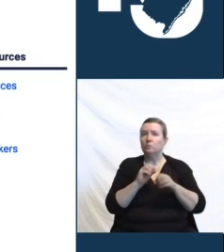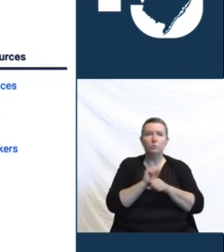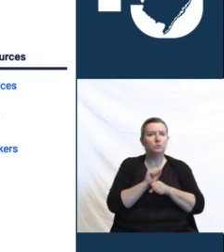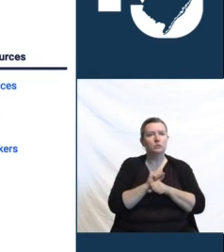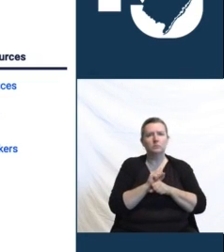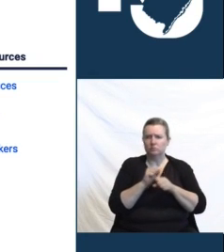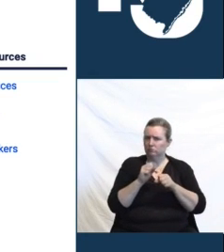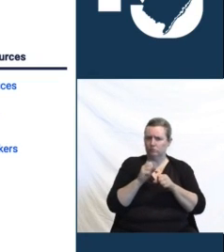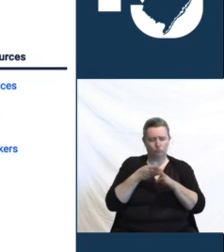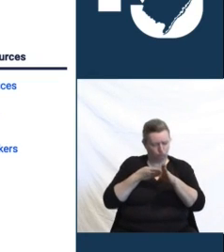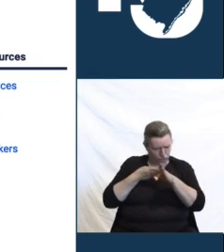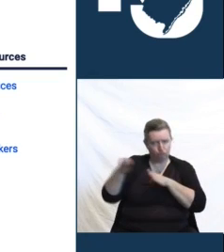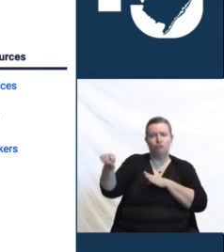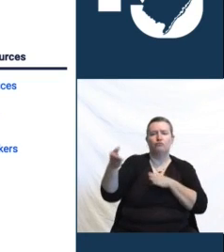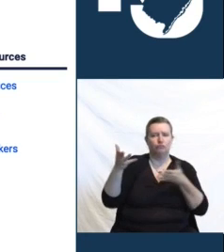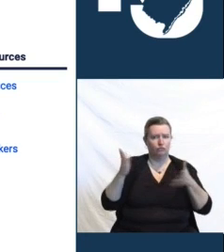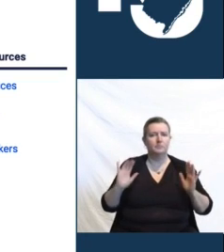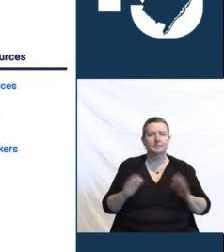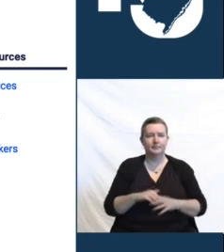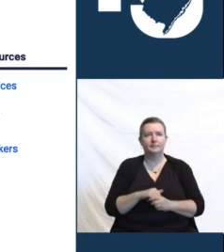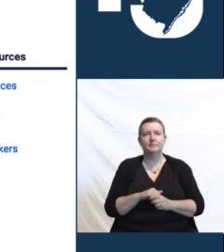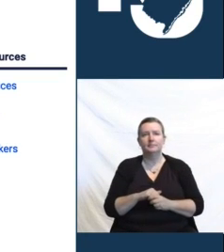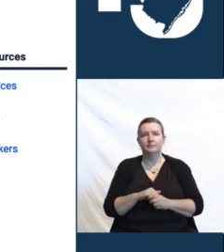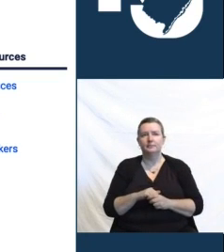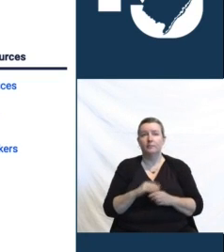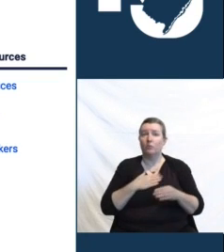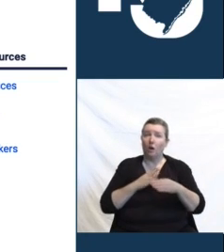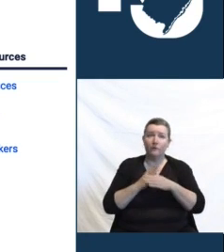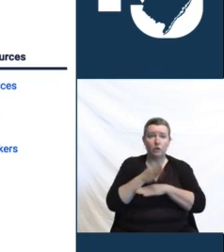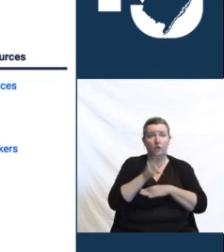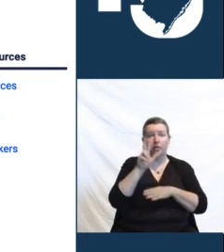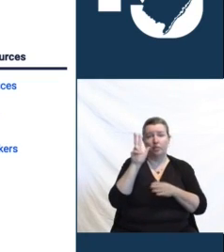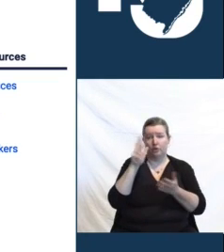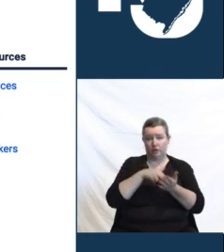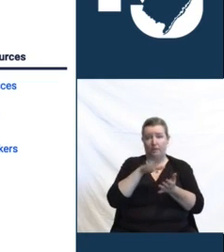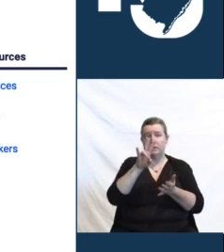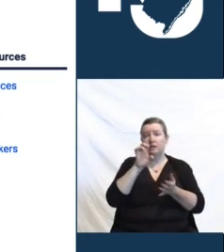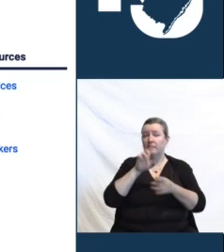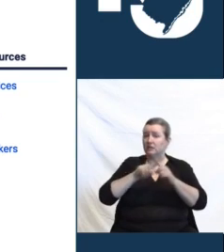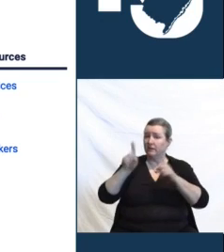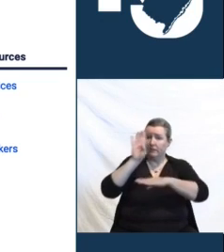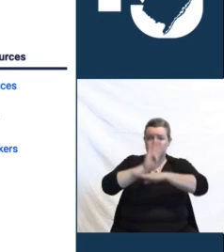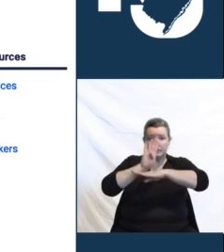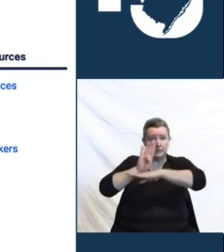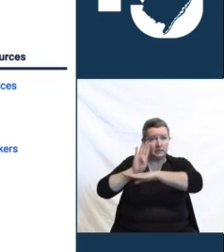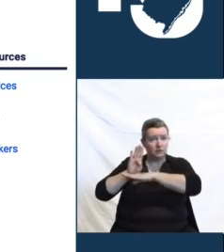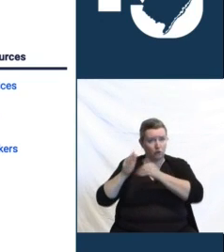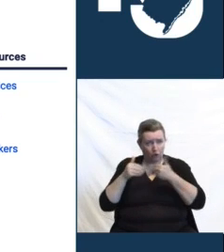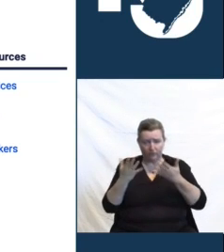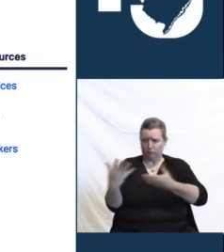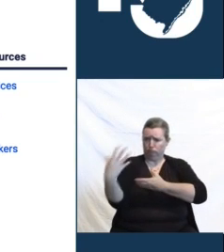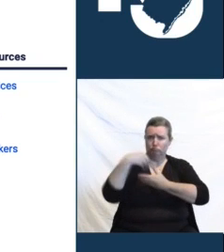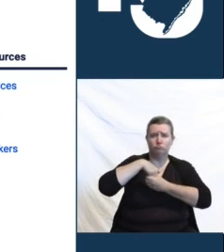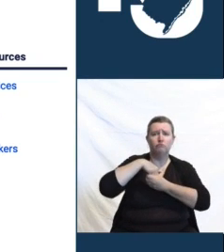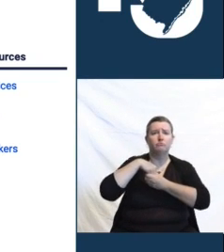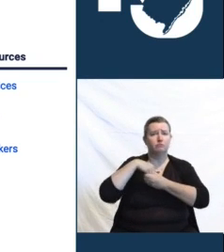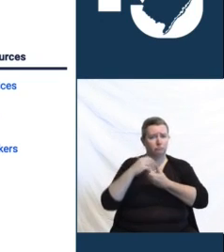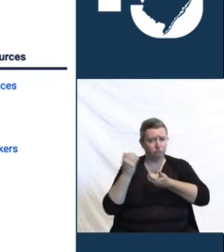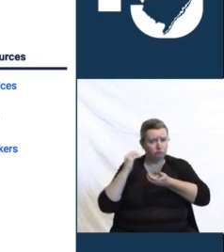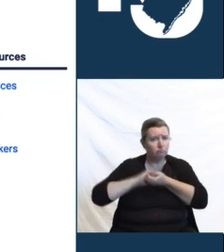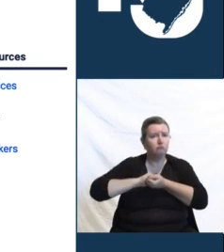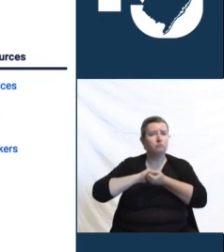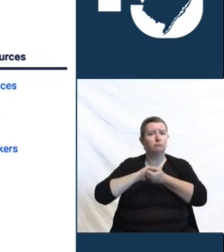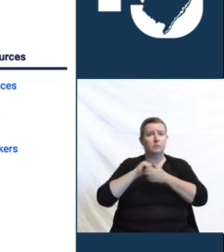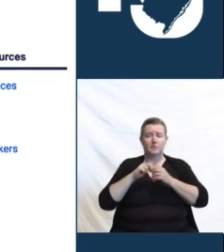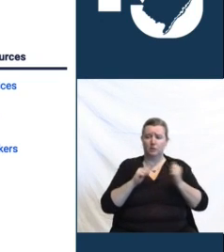more than 3,700 New Jersey businesses have reached out to the Department, expressing interest in becoming part of Return and Earn. And to